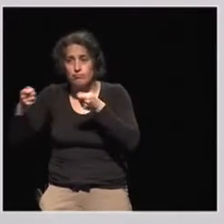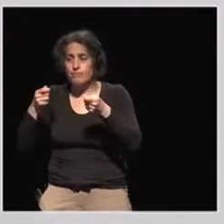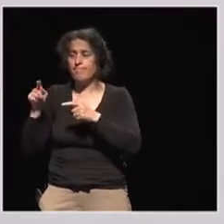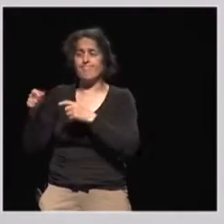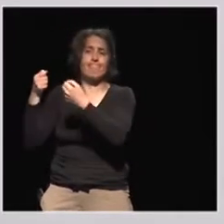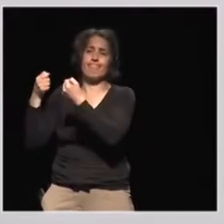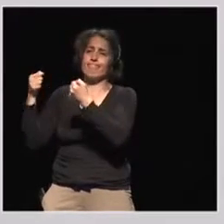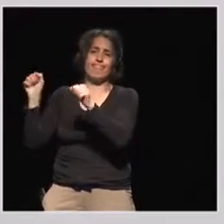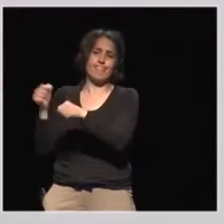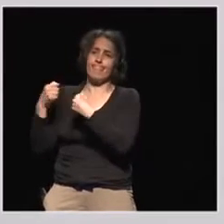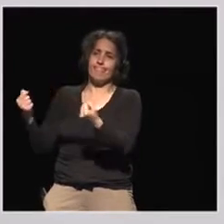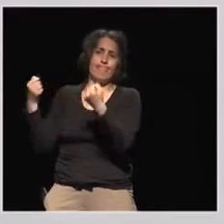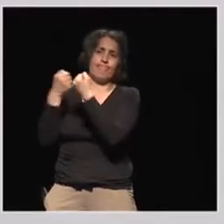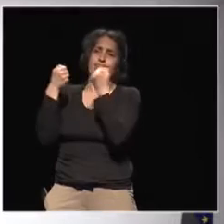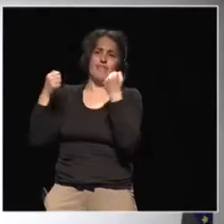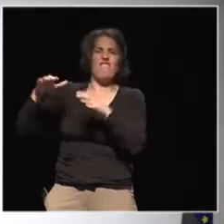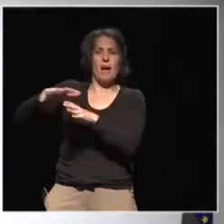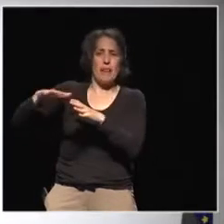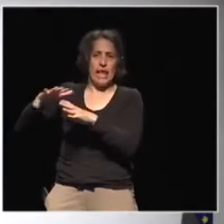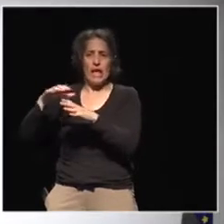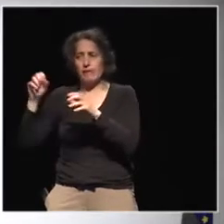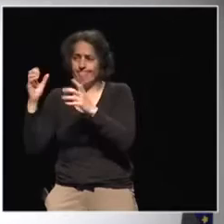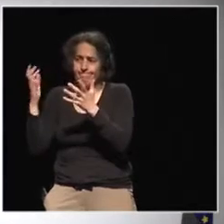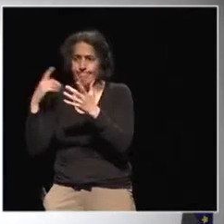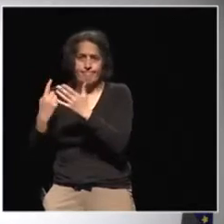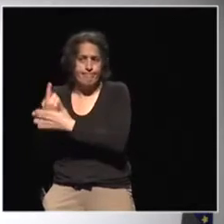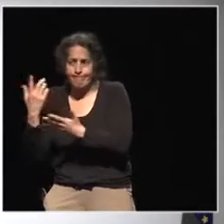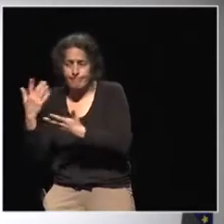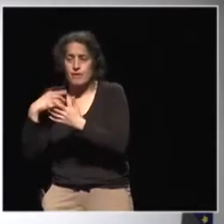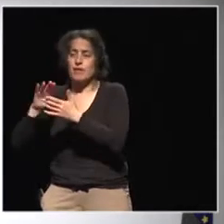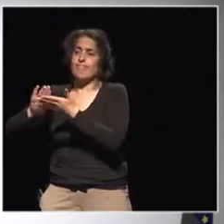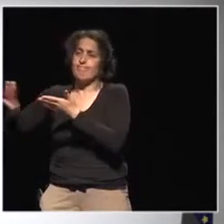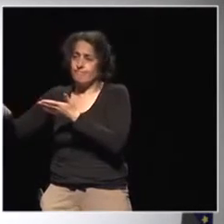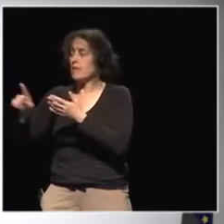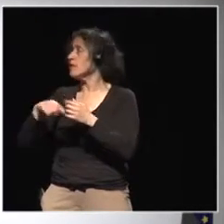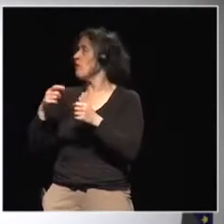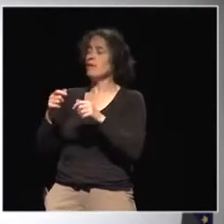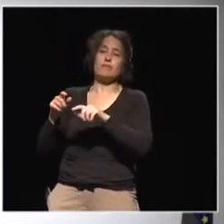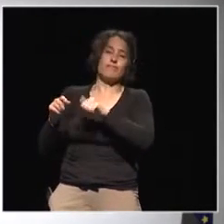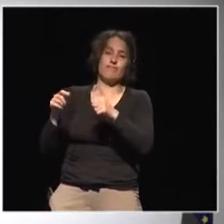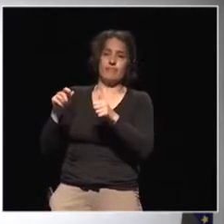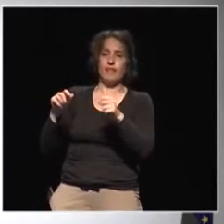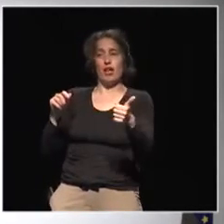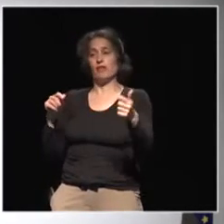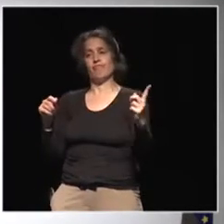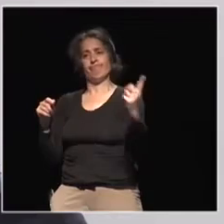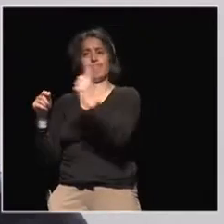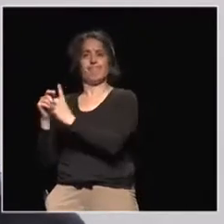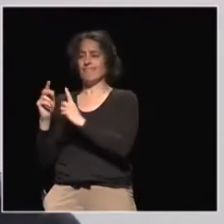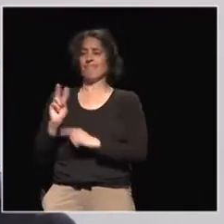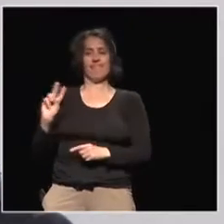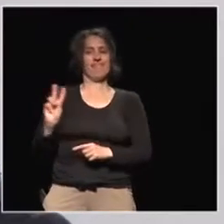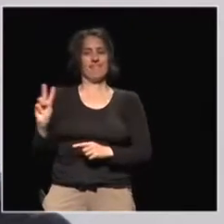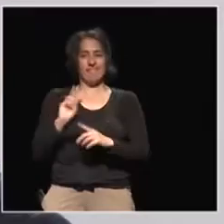reasons, but my colleague Hélène Debissieux is happy to jump in and I'm very happy to co-moderate and host you this afternoon